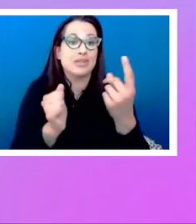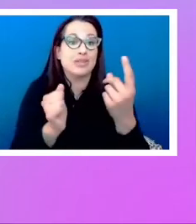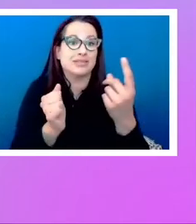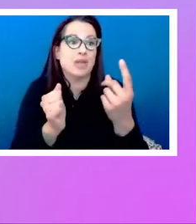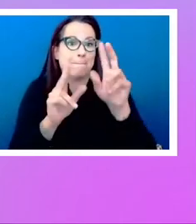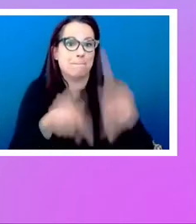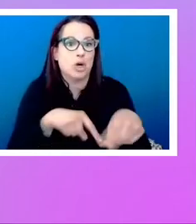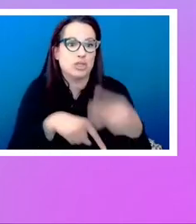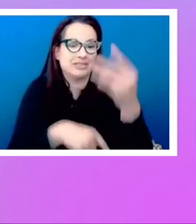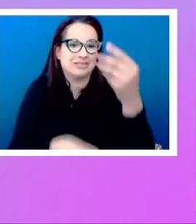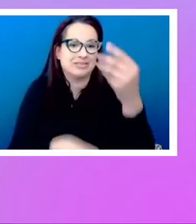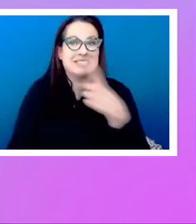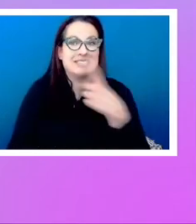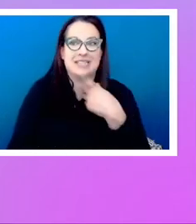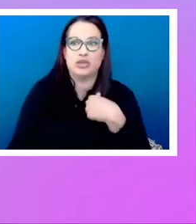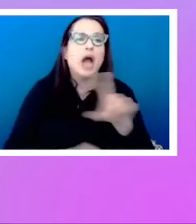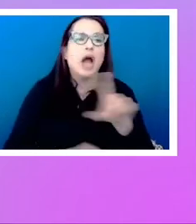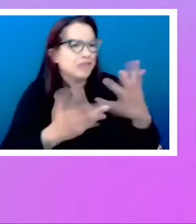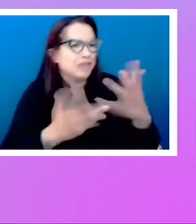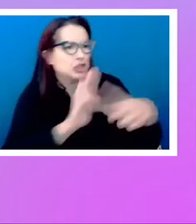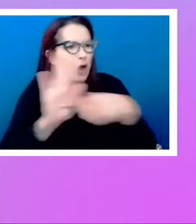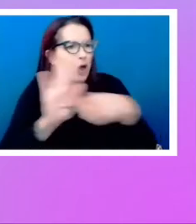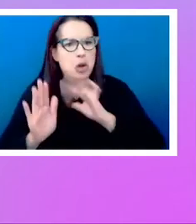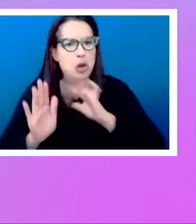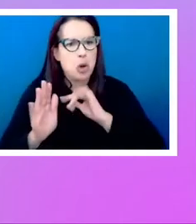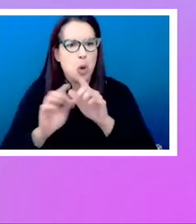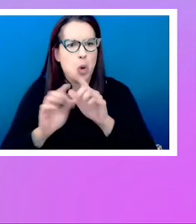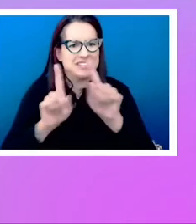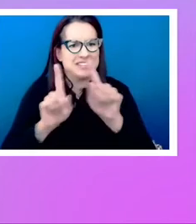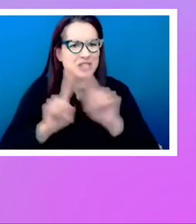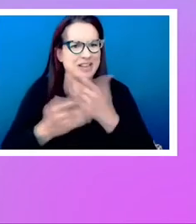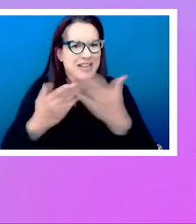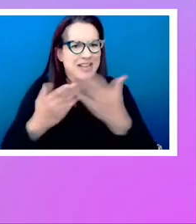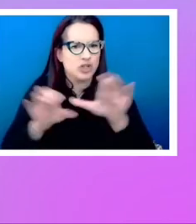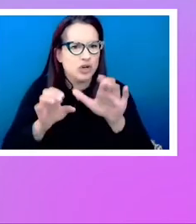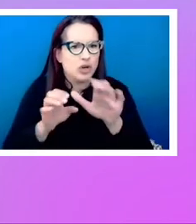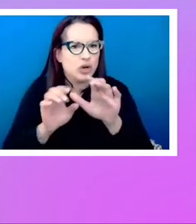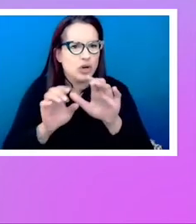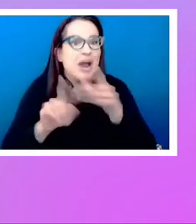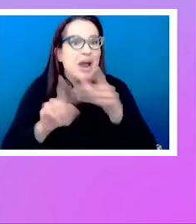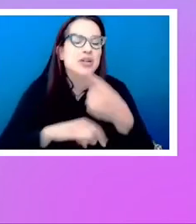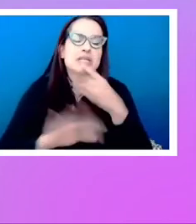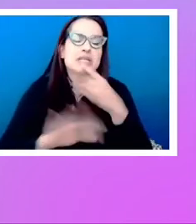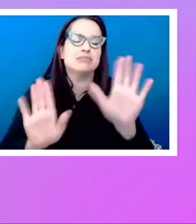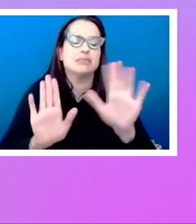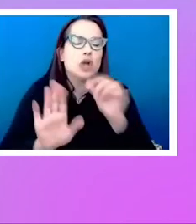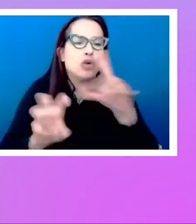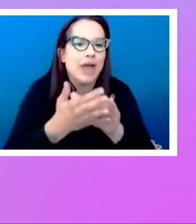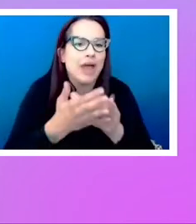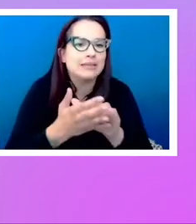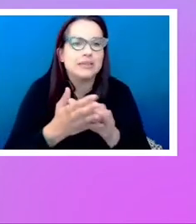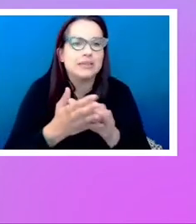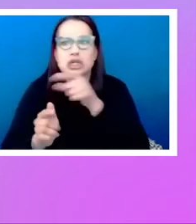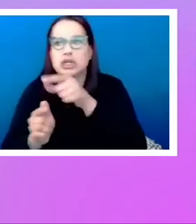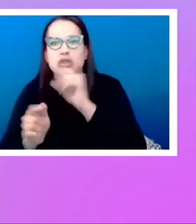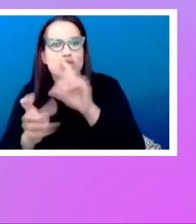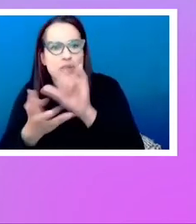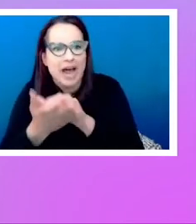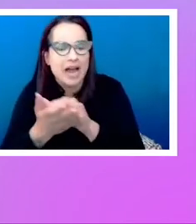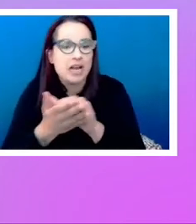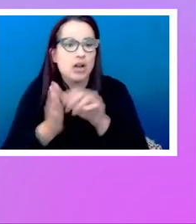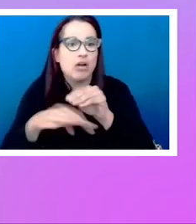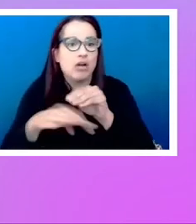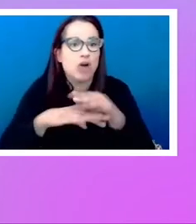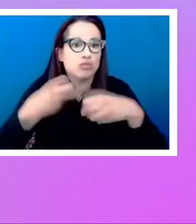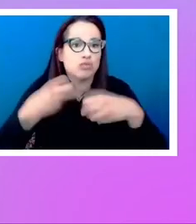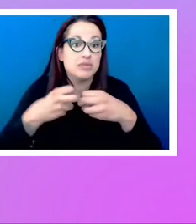shown them all these cool new tricks that you can do. And then I've said, but don't do that. Just don't do it. It's going to cause problems for people. And people have said to